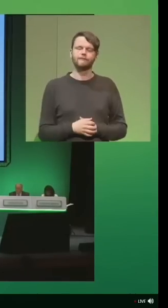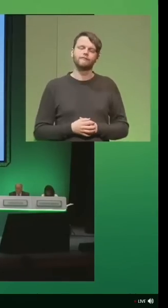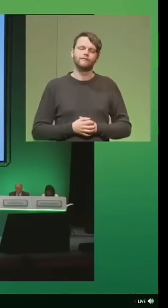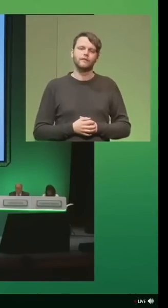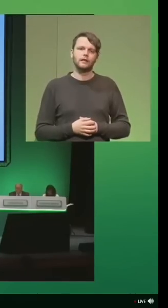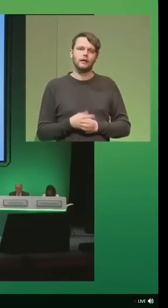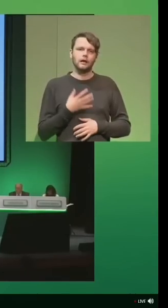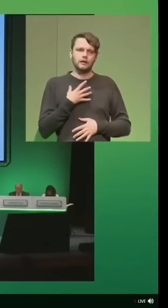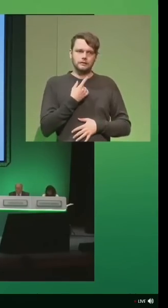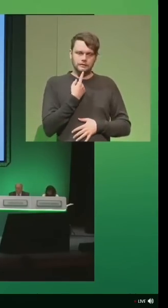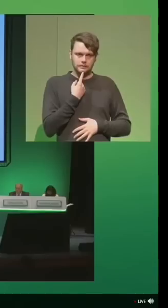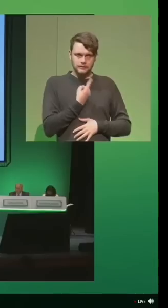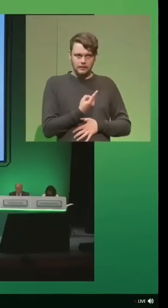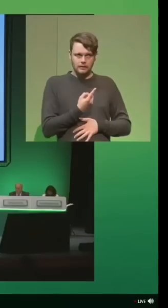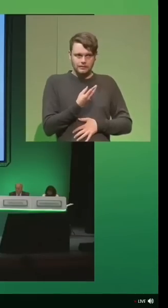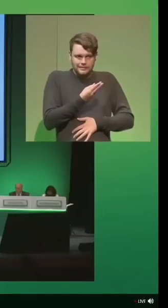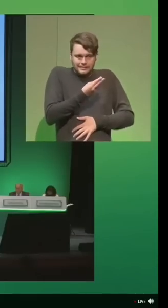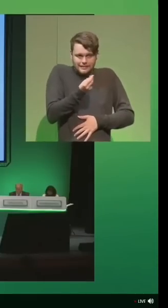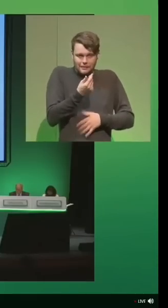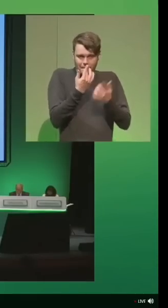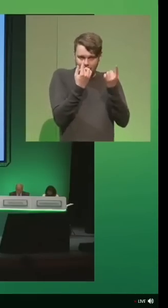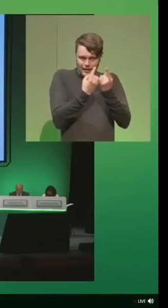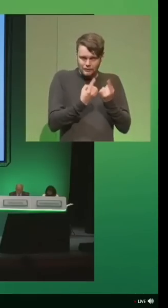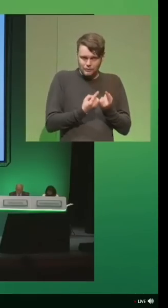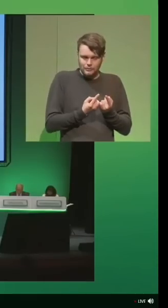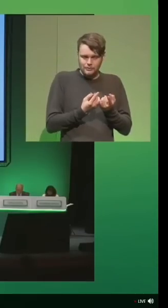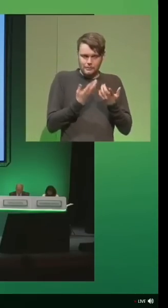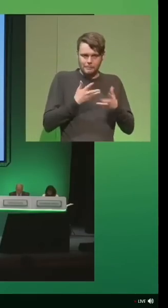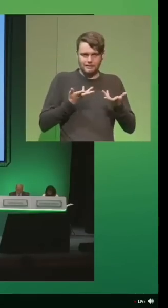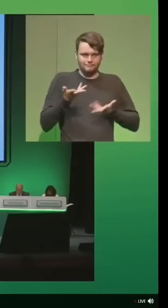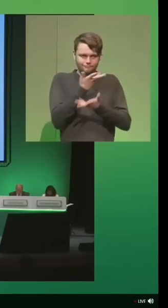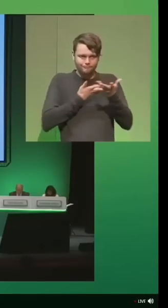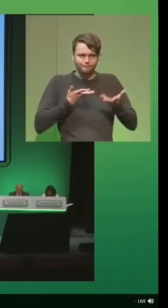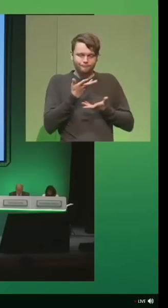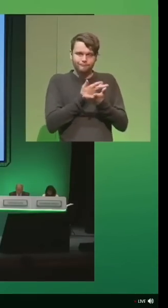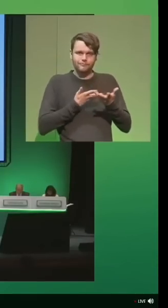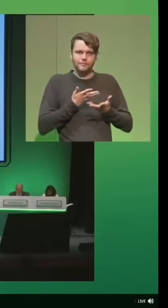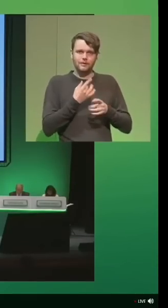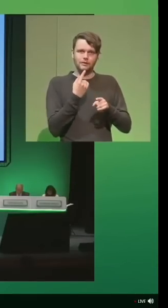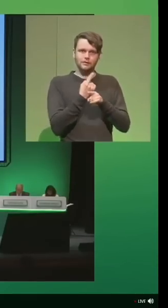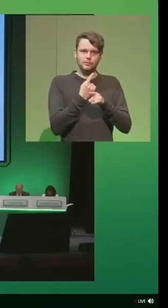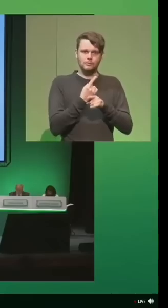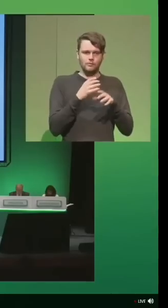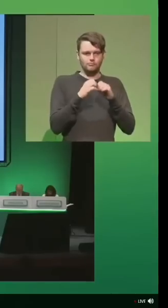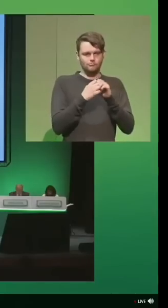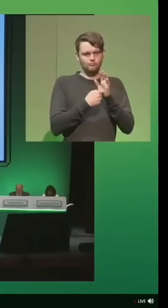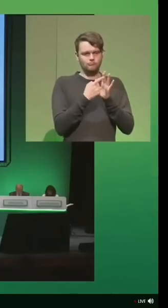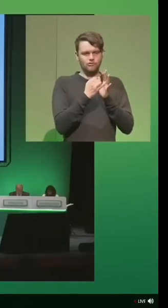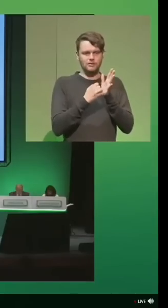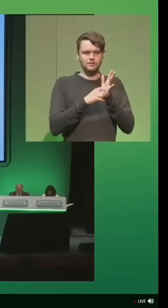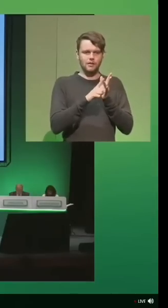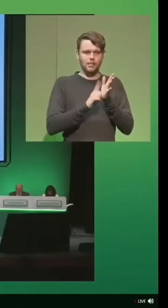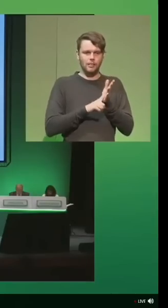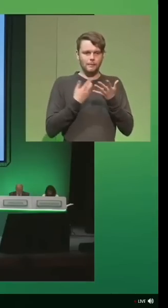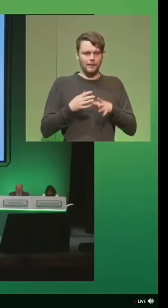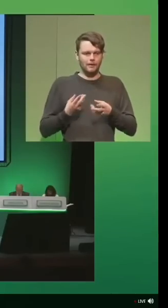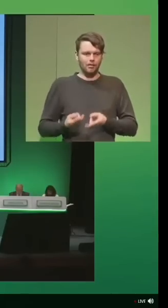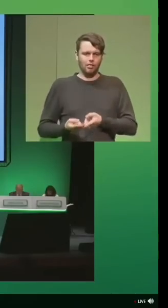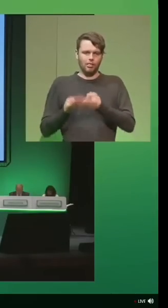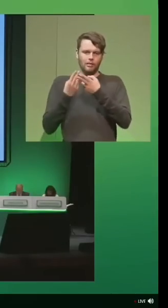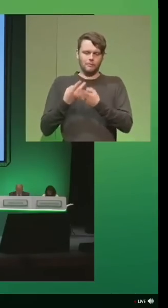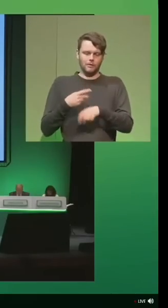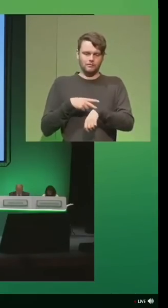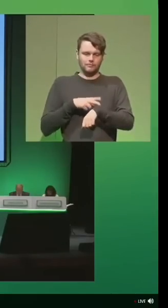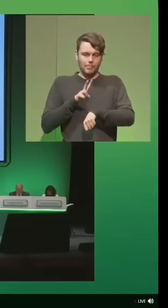I can tell you that some of the issues that you are discussing here about Bristol, they are being resurrected by the